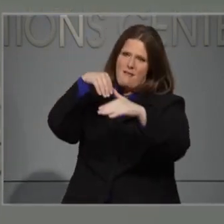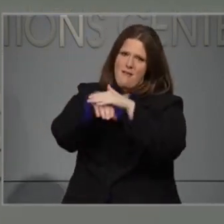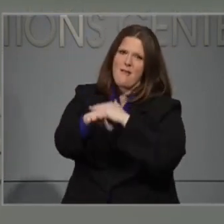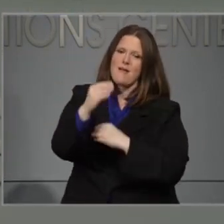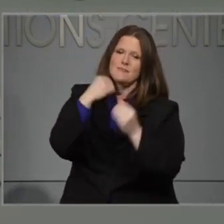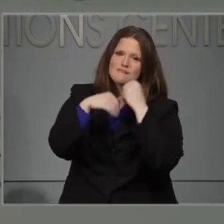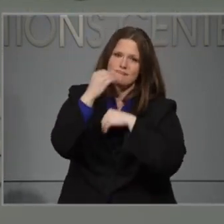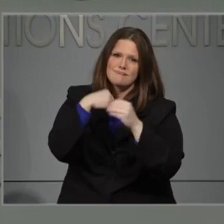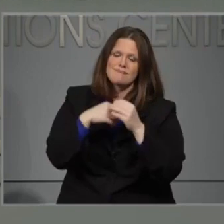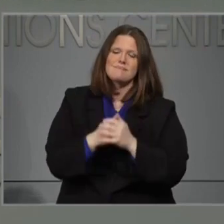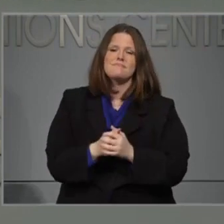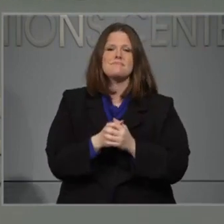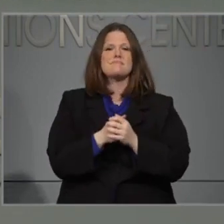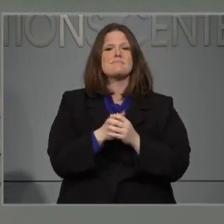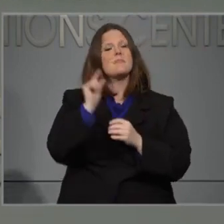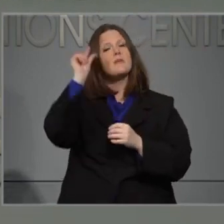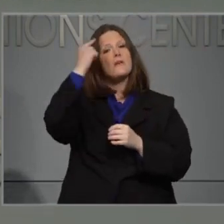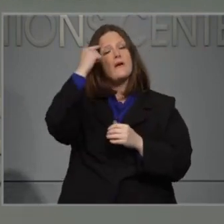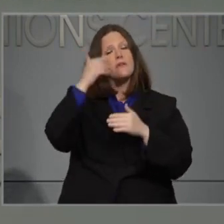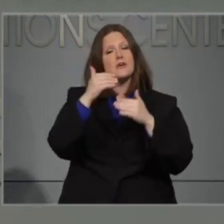Thank you. Next question, please.